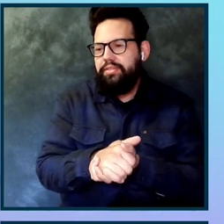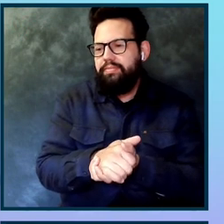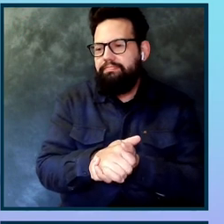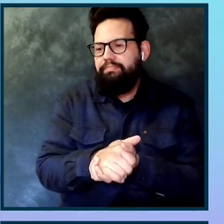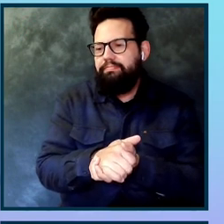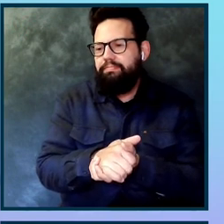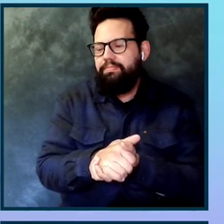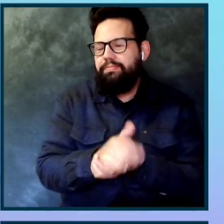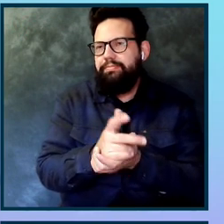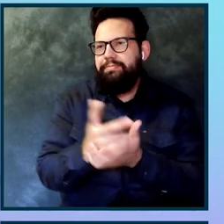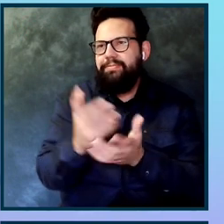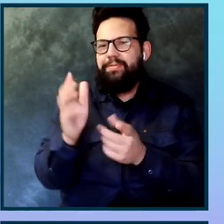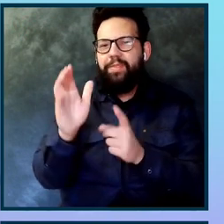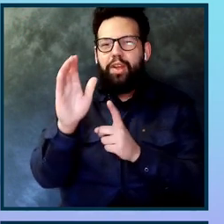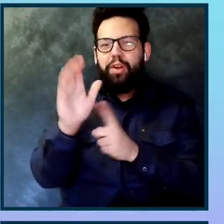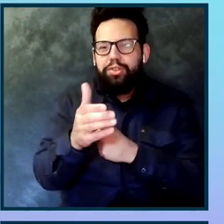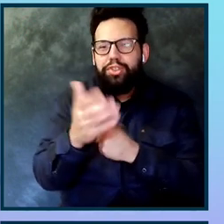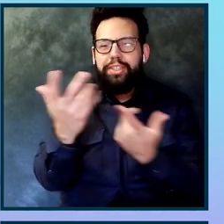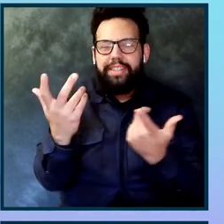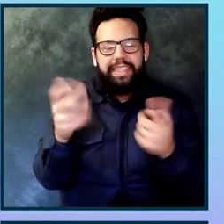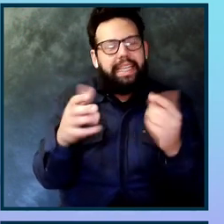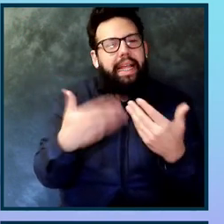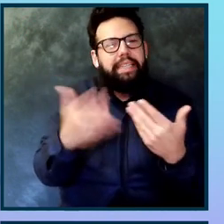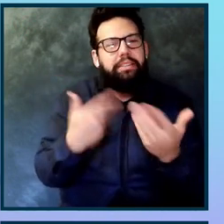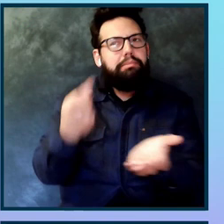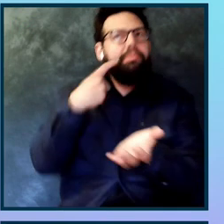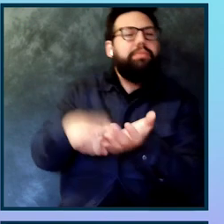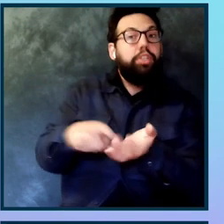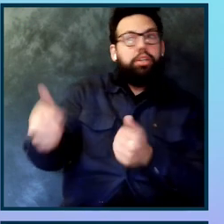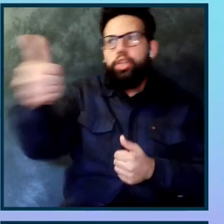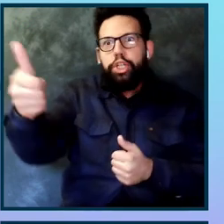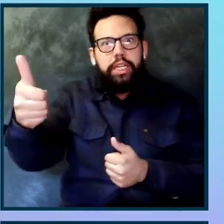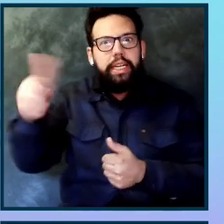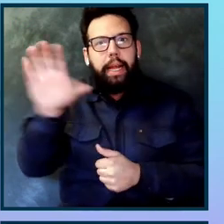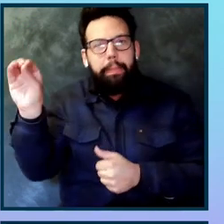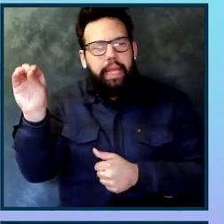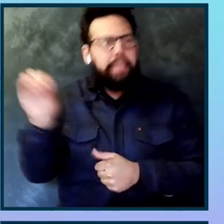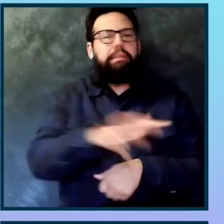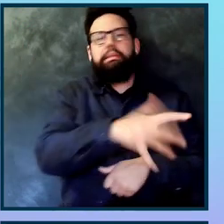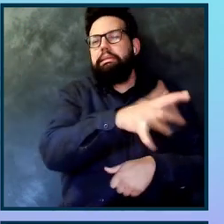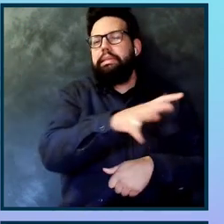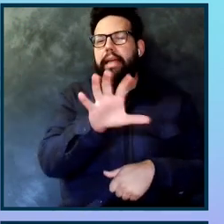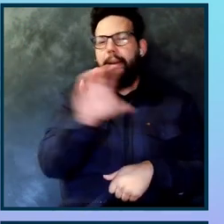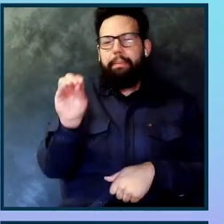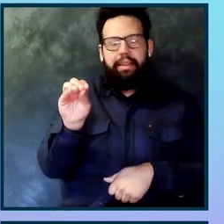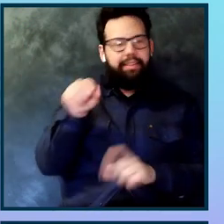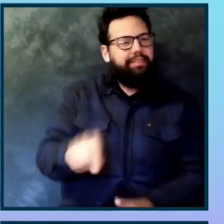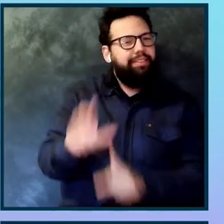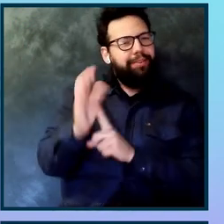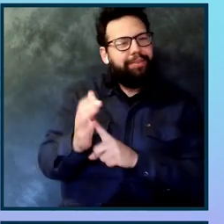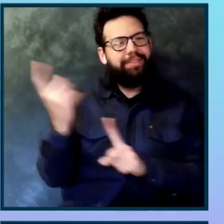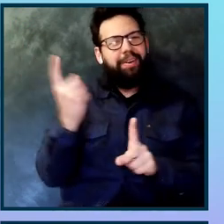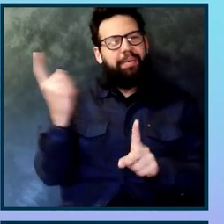really, it's the difference between a good company and a great company, we say, right? The culture. Well, accessibility culture is very difficult.